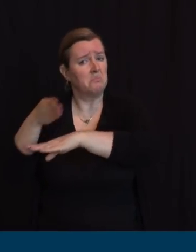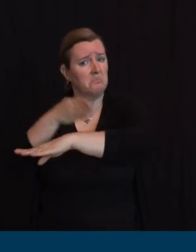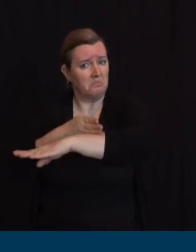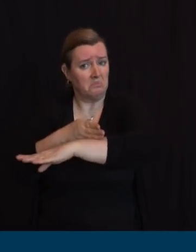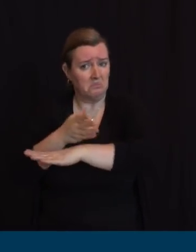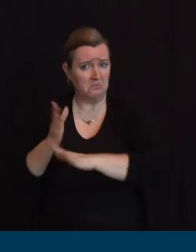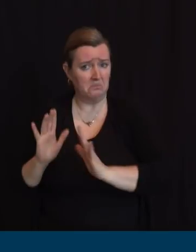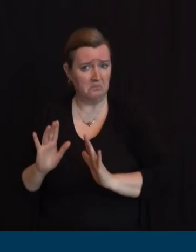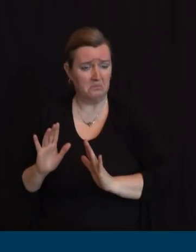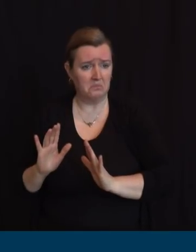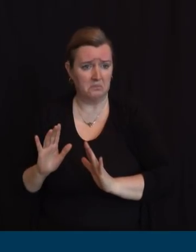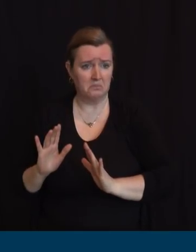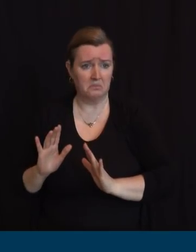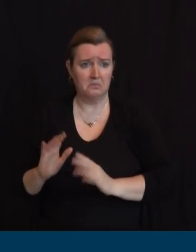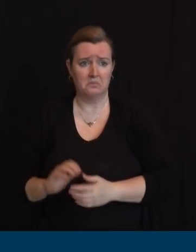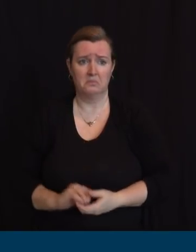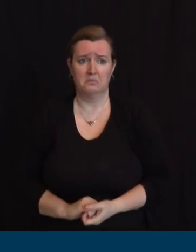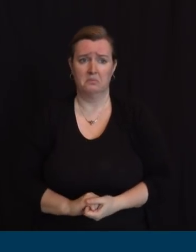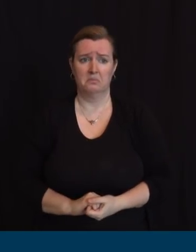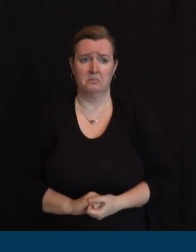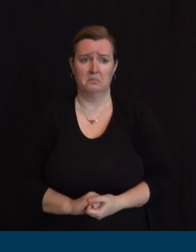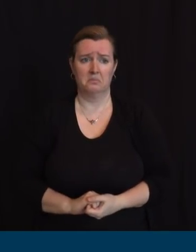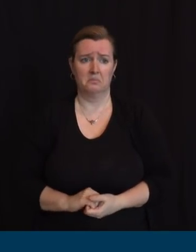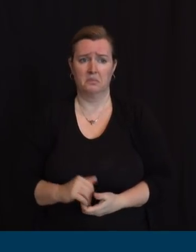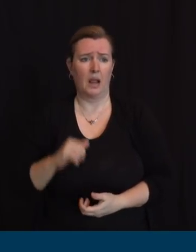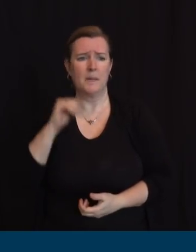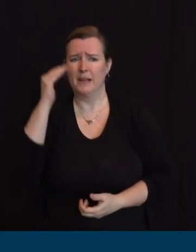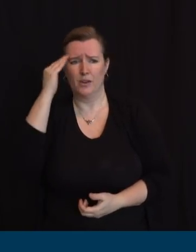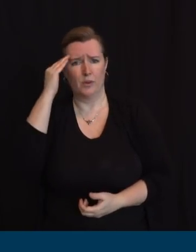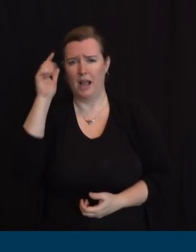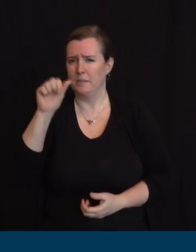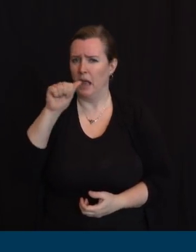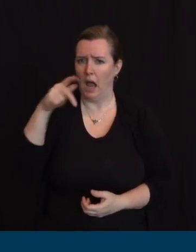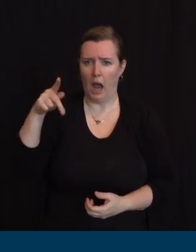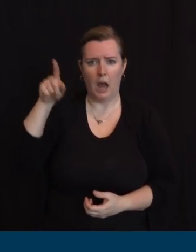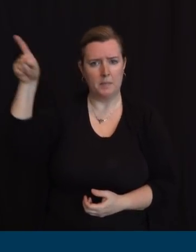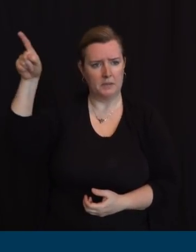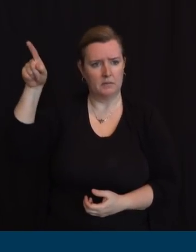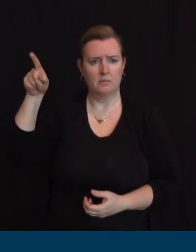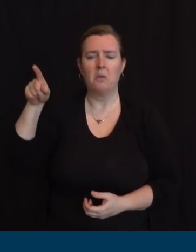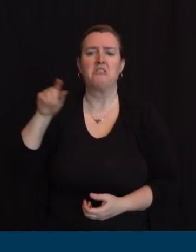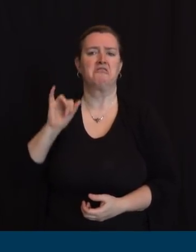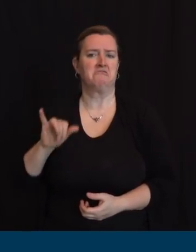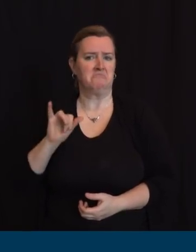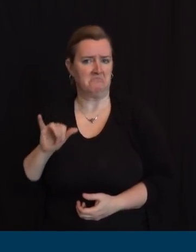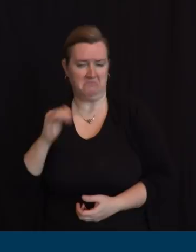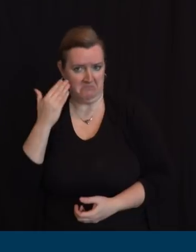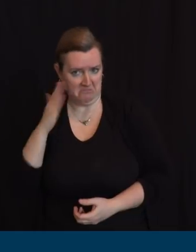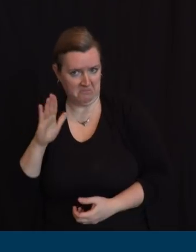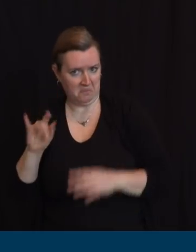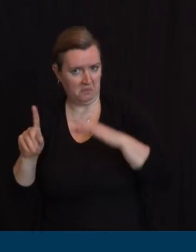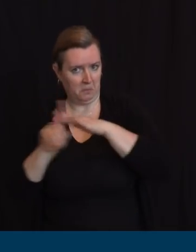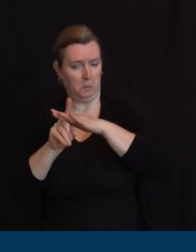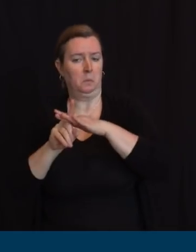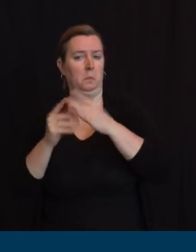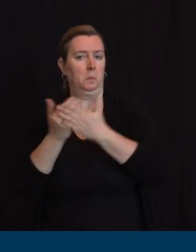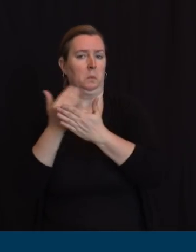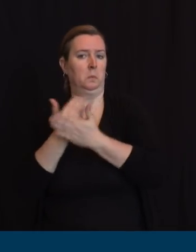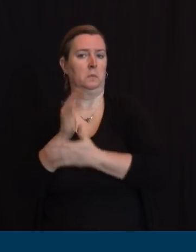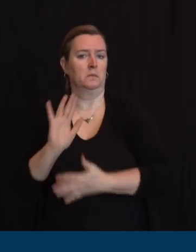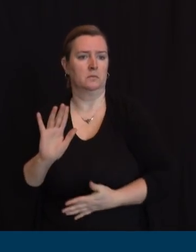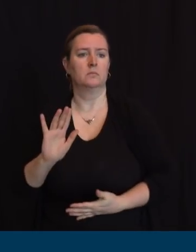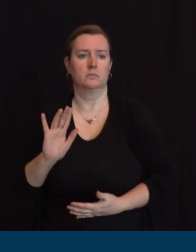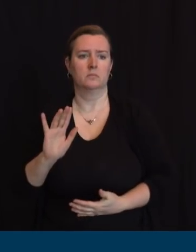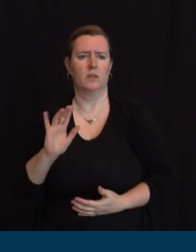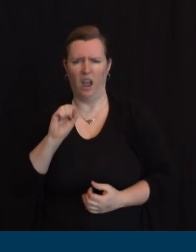.gov website which has been the case for several weeks I will ask I'll make sure Dan remind me to make sure we